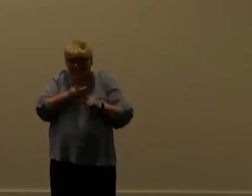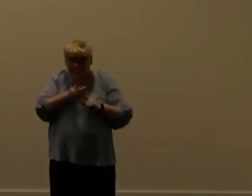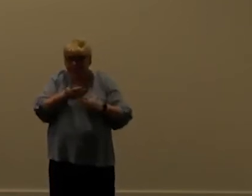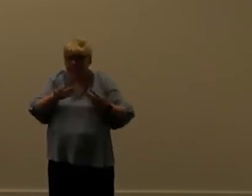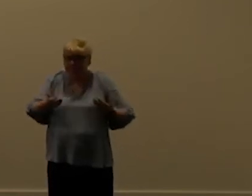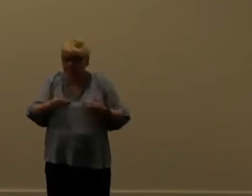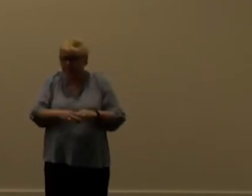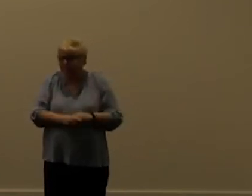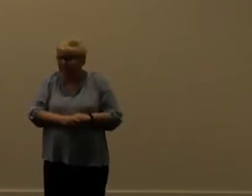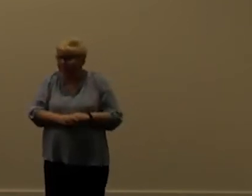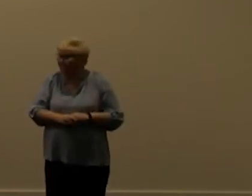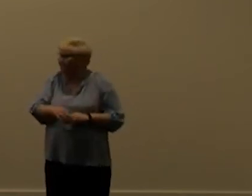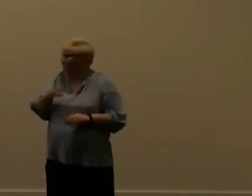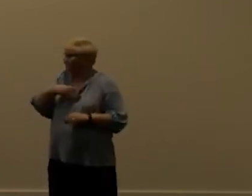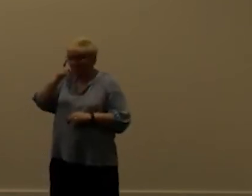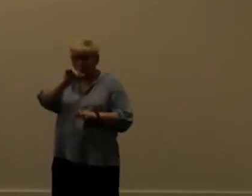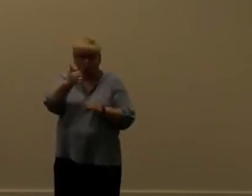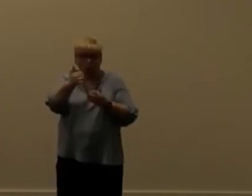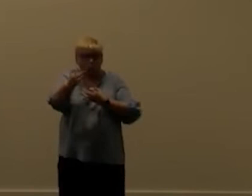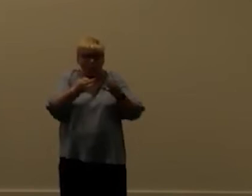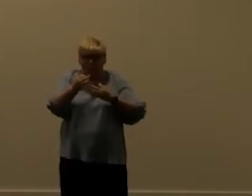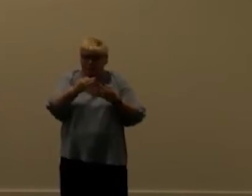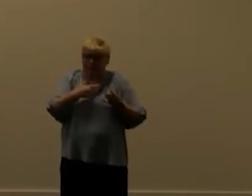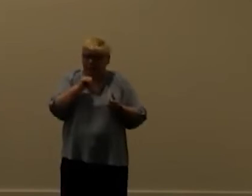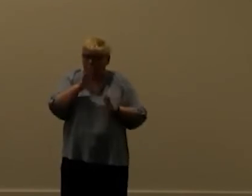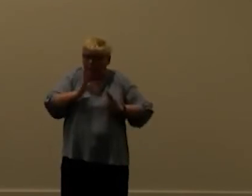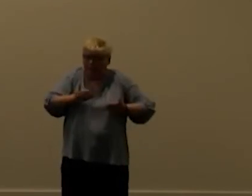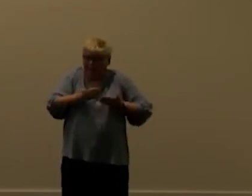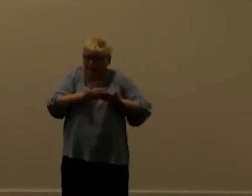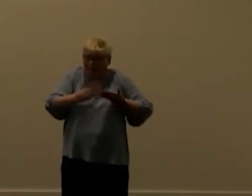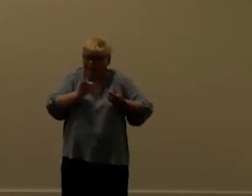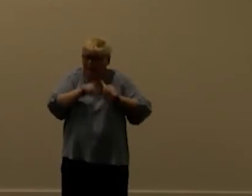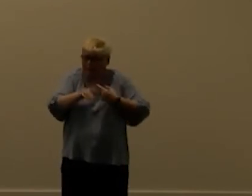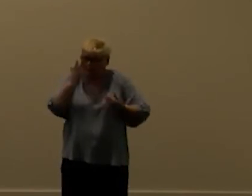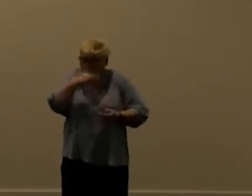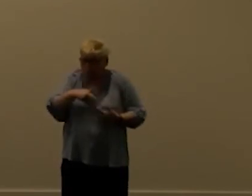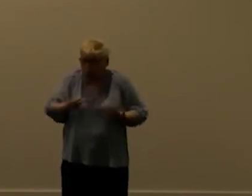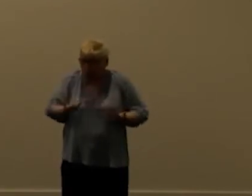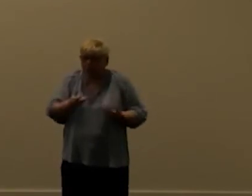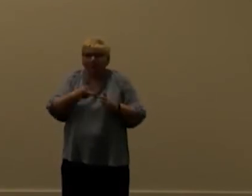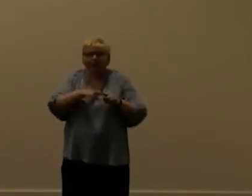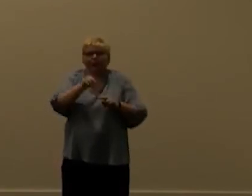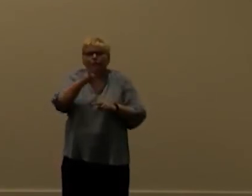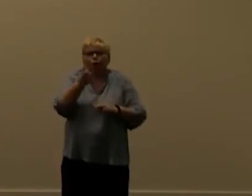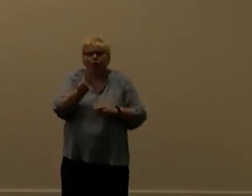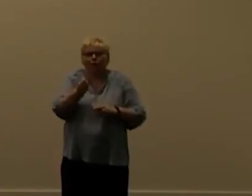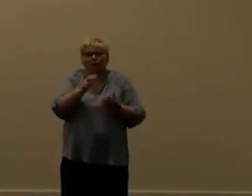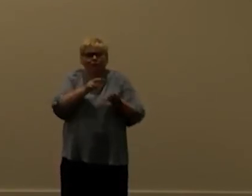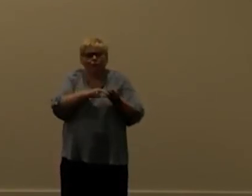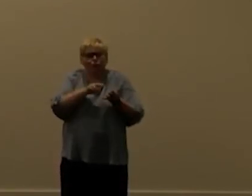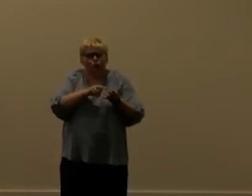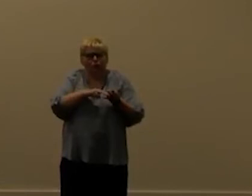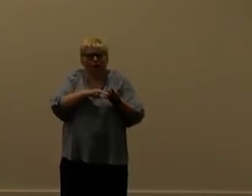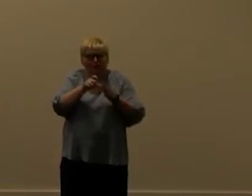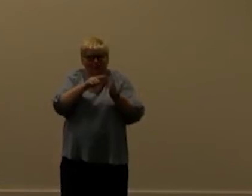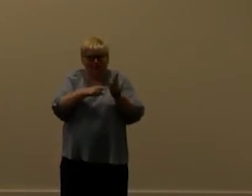it's a i think i think these are very good questions i don't have any clear answer on them i think that the if you have a virtual entity pointing to